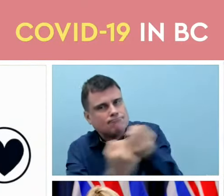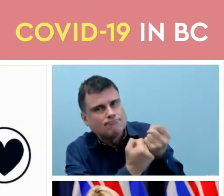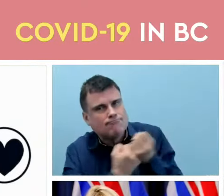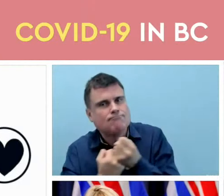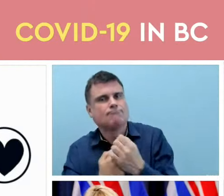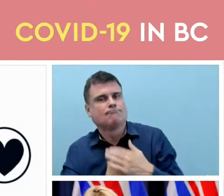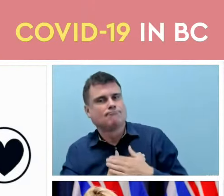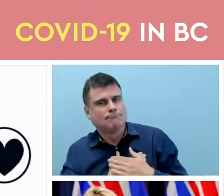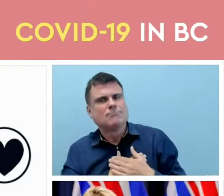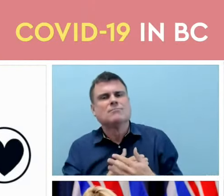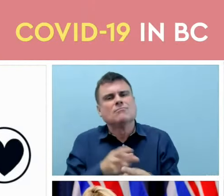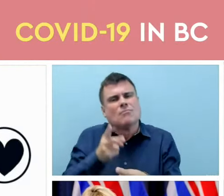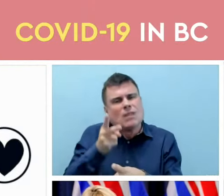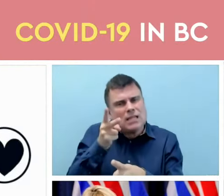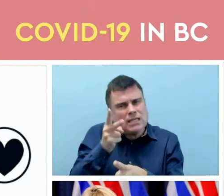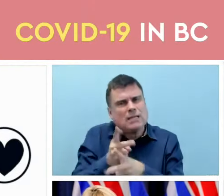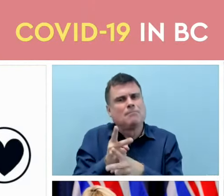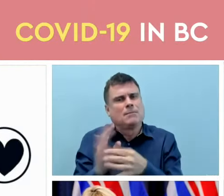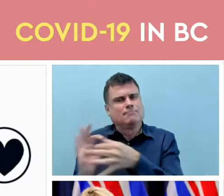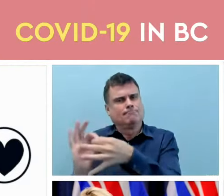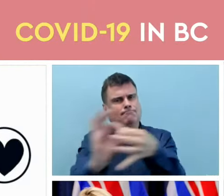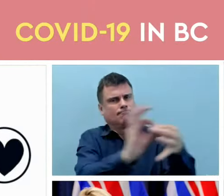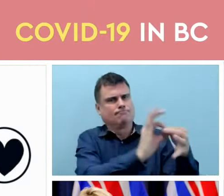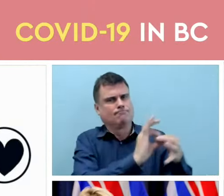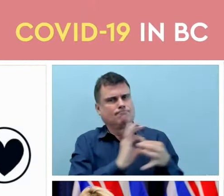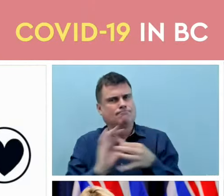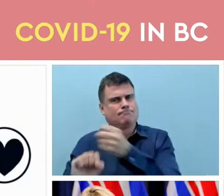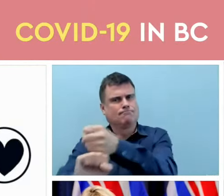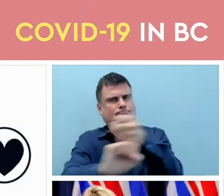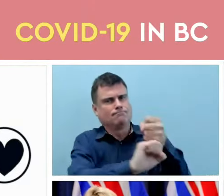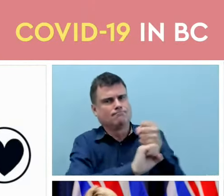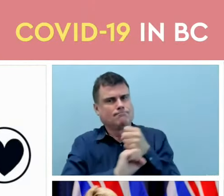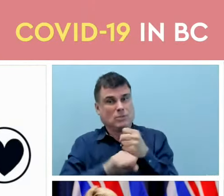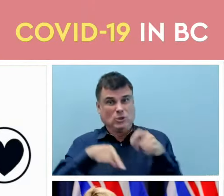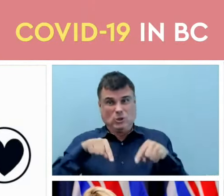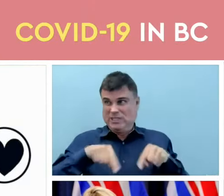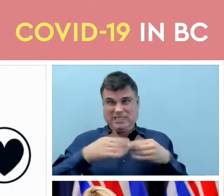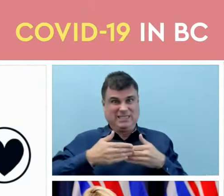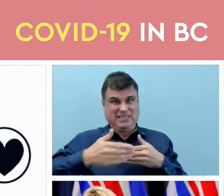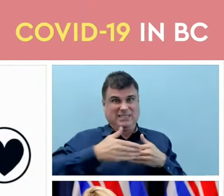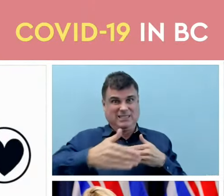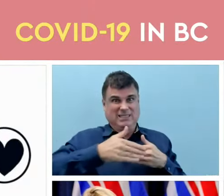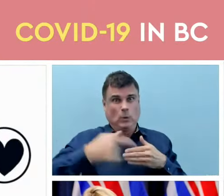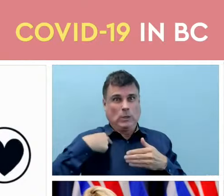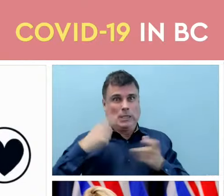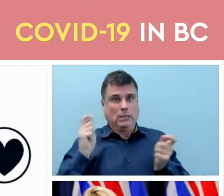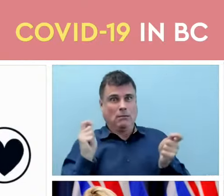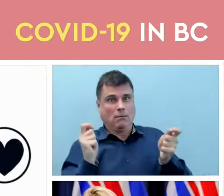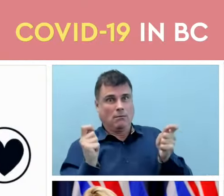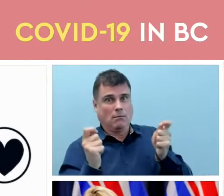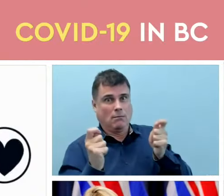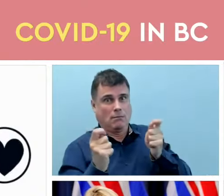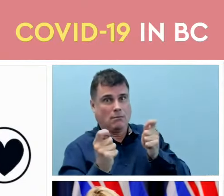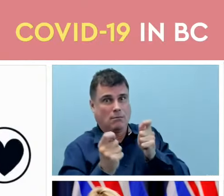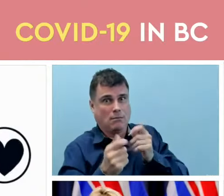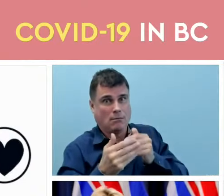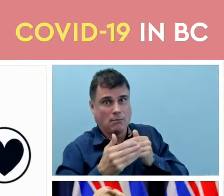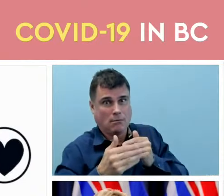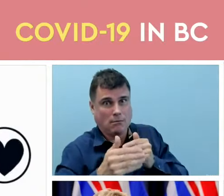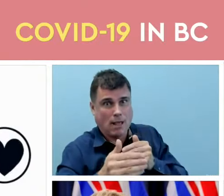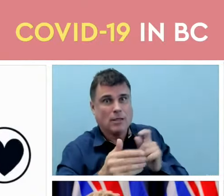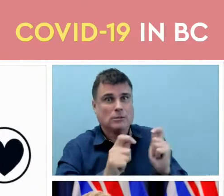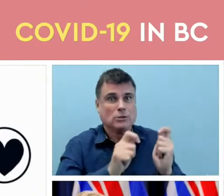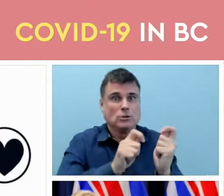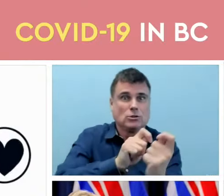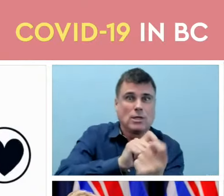together through this phase and as we get to the next phase in the spring and fall. Thank